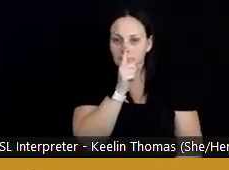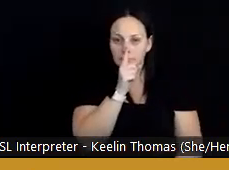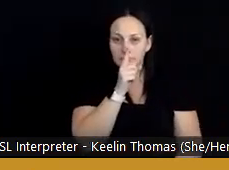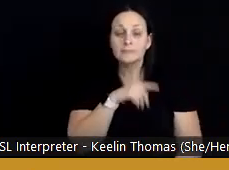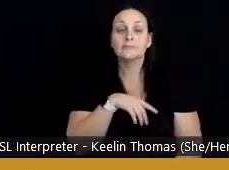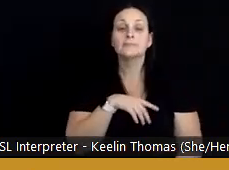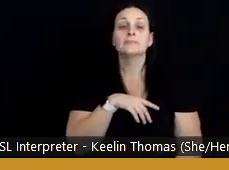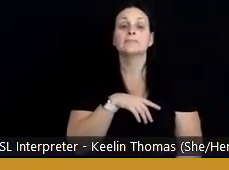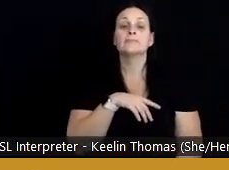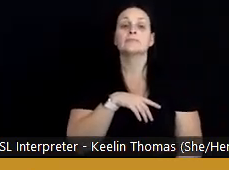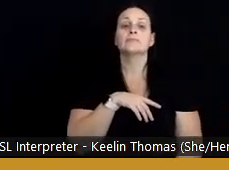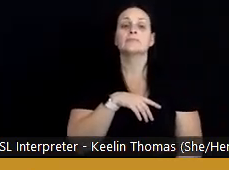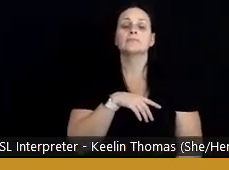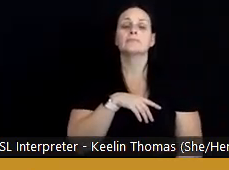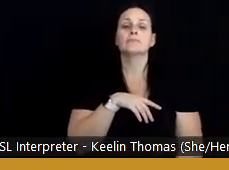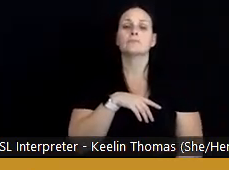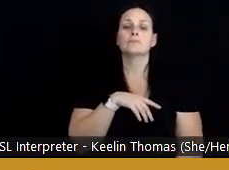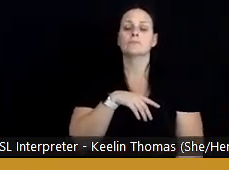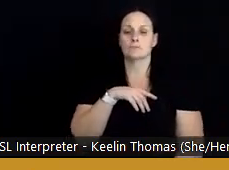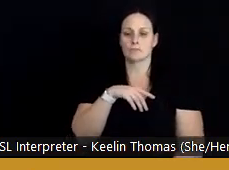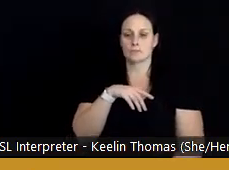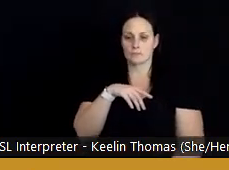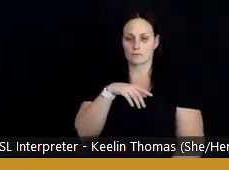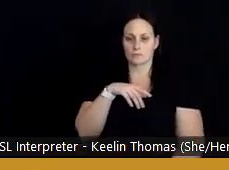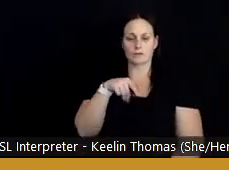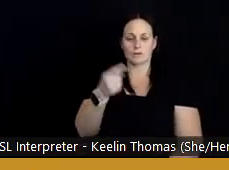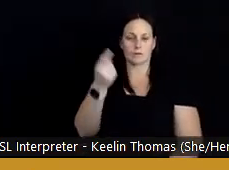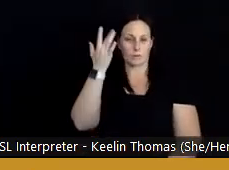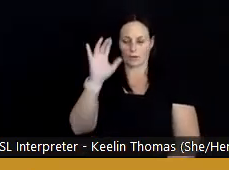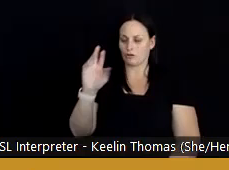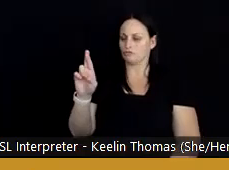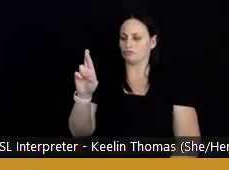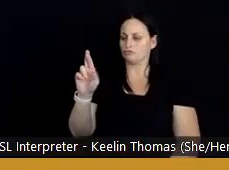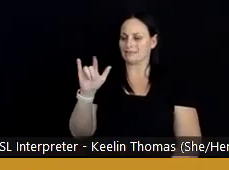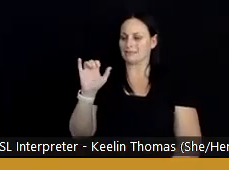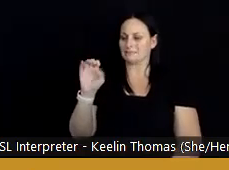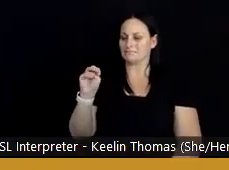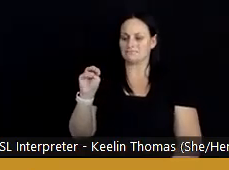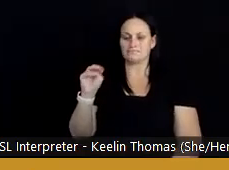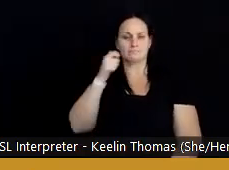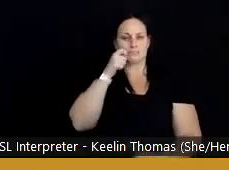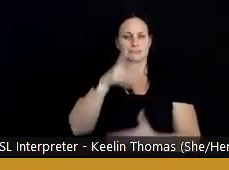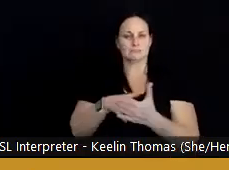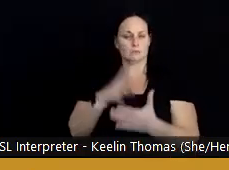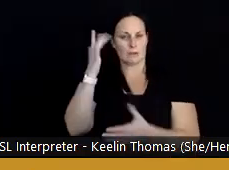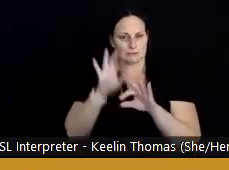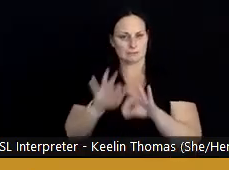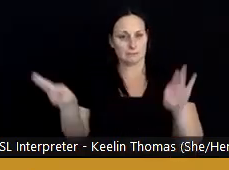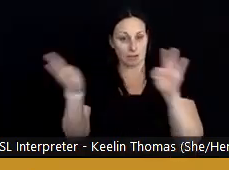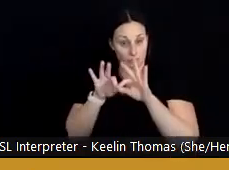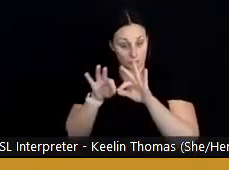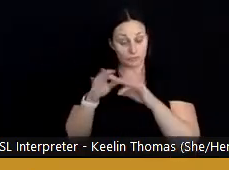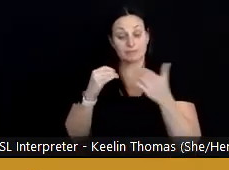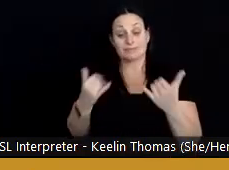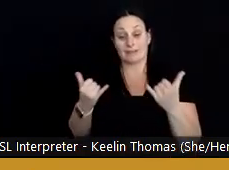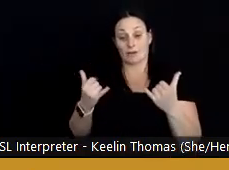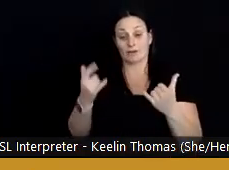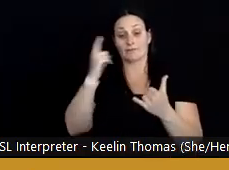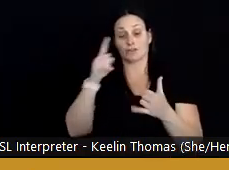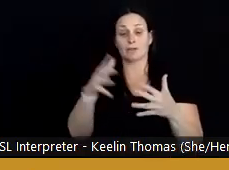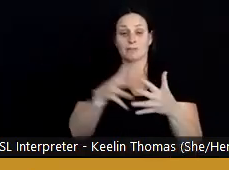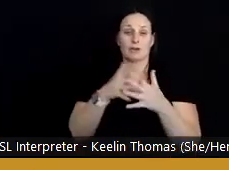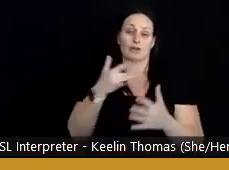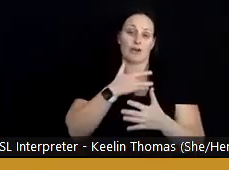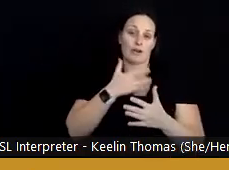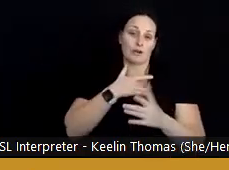why does this matter, racism matter? We're right now, in addition to being in American Heart Month,